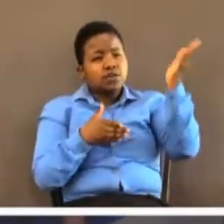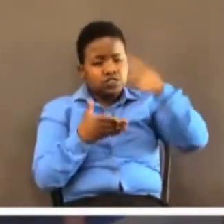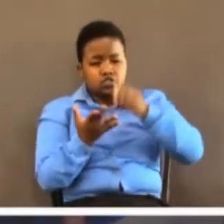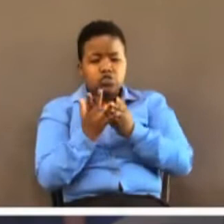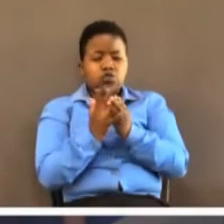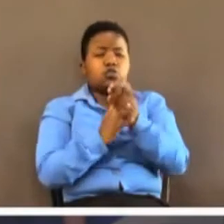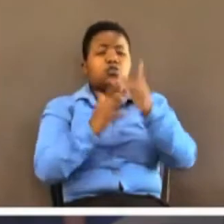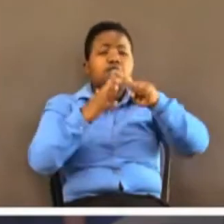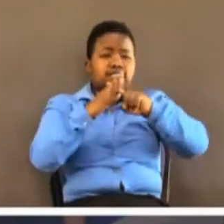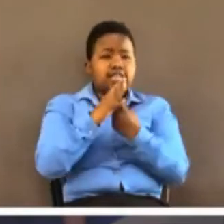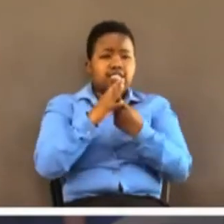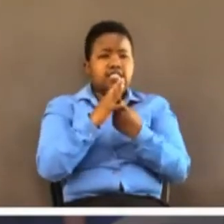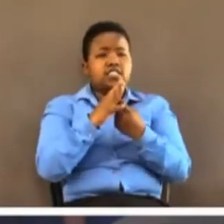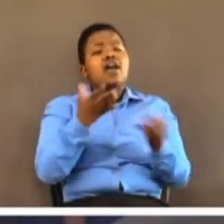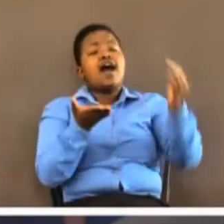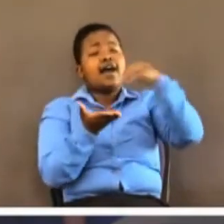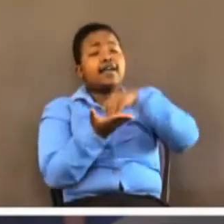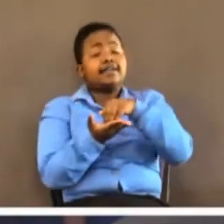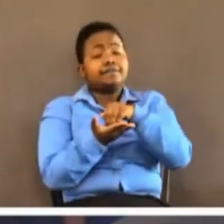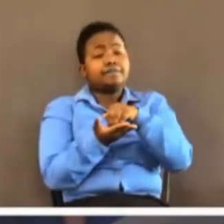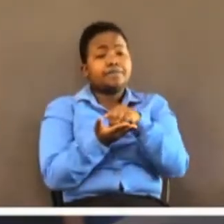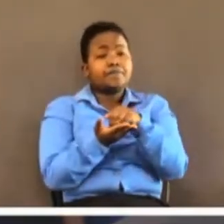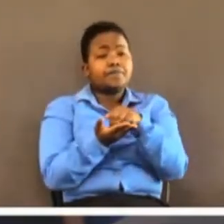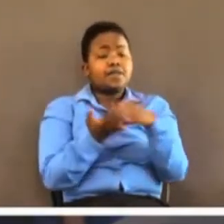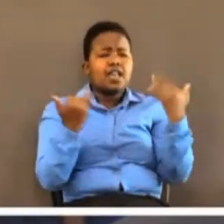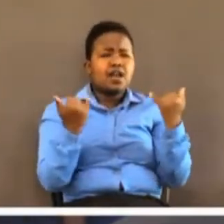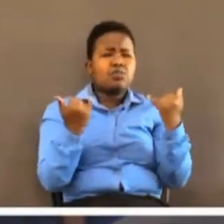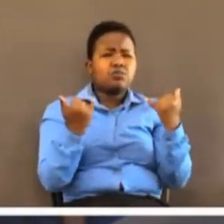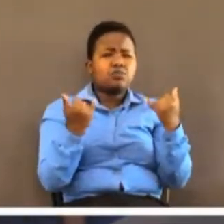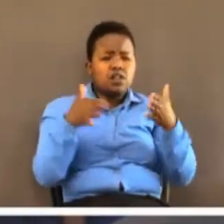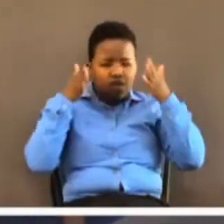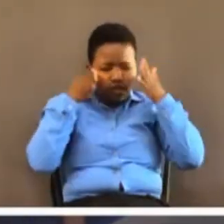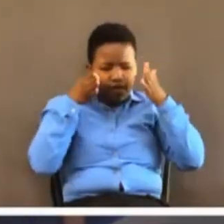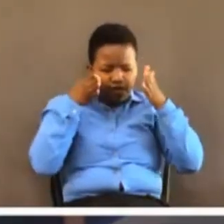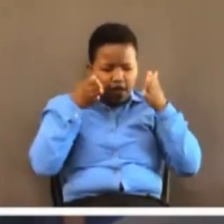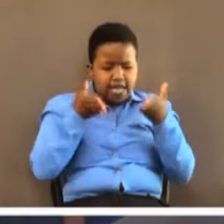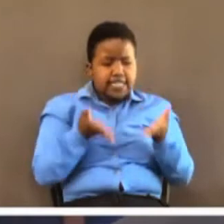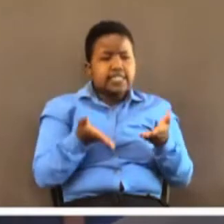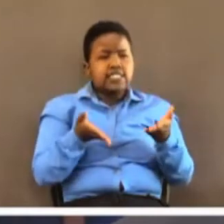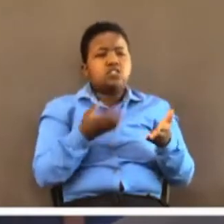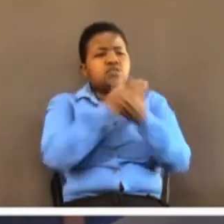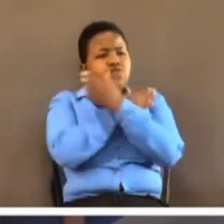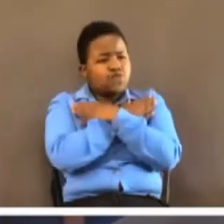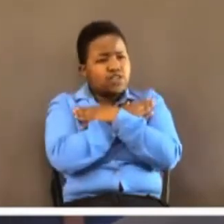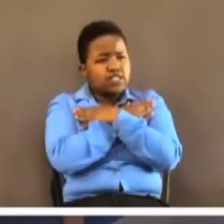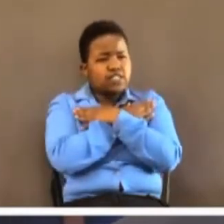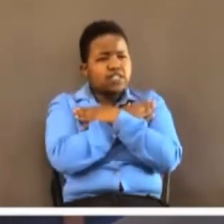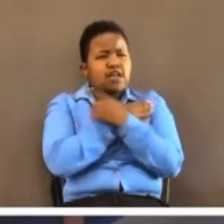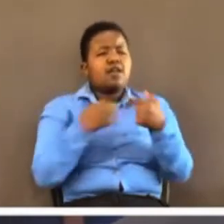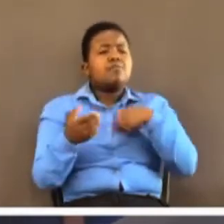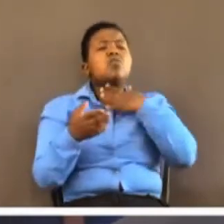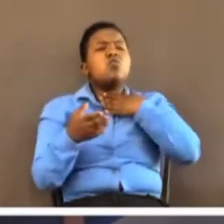starting all over again. Now, to focus on this today, friends, I want to